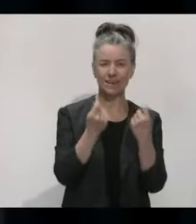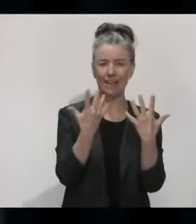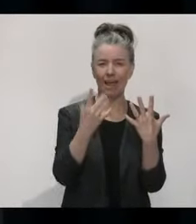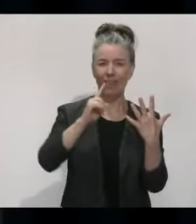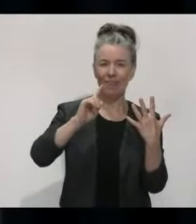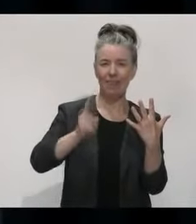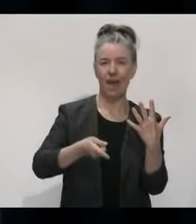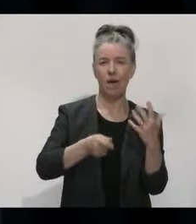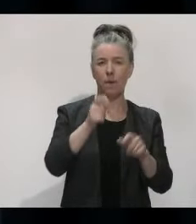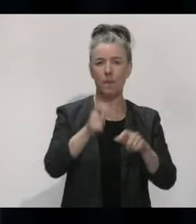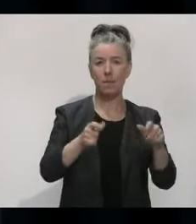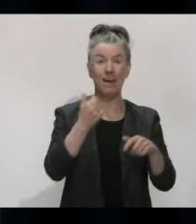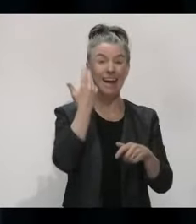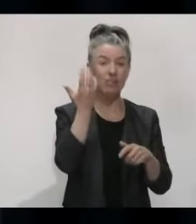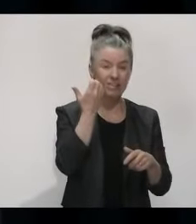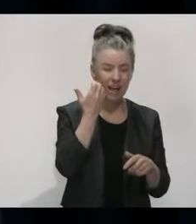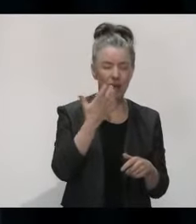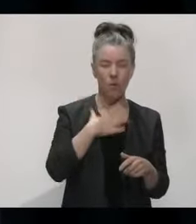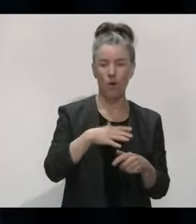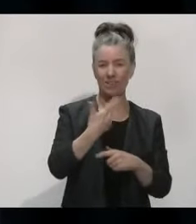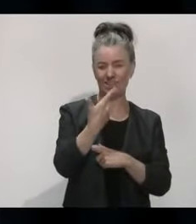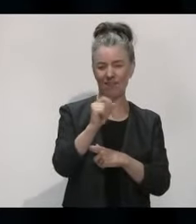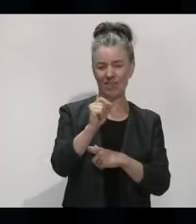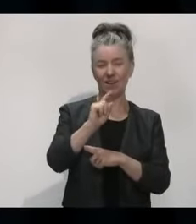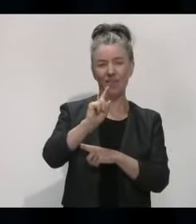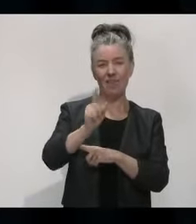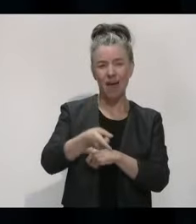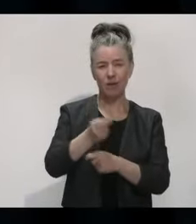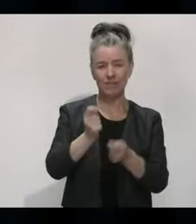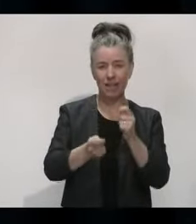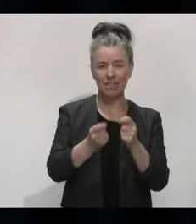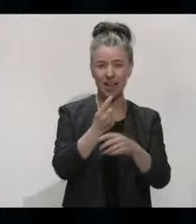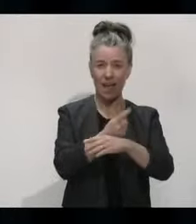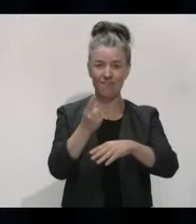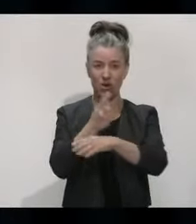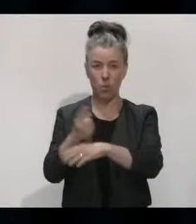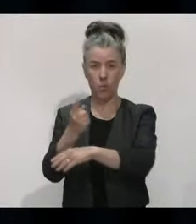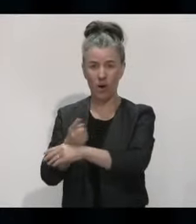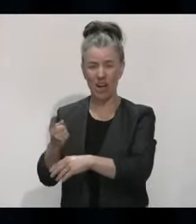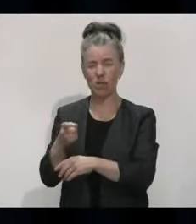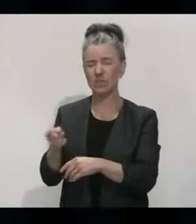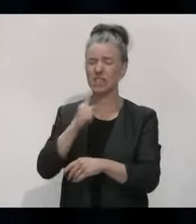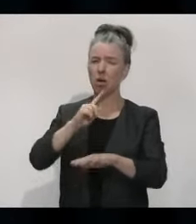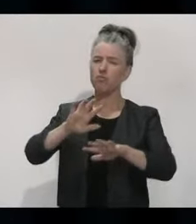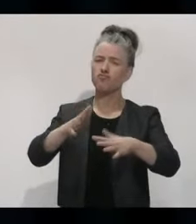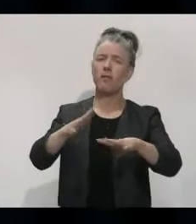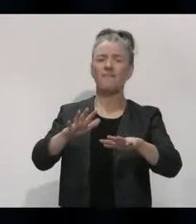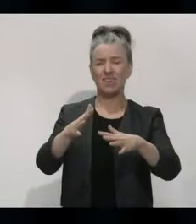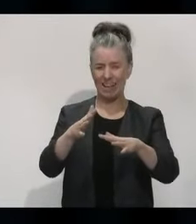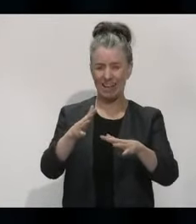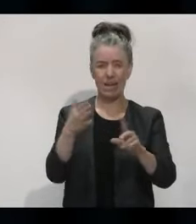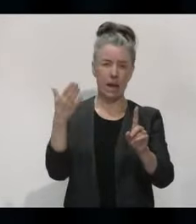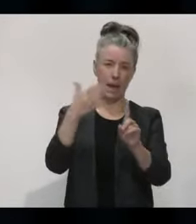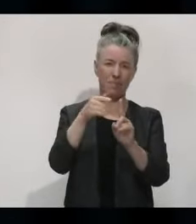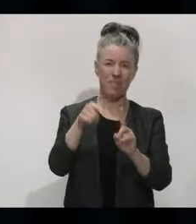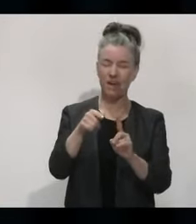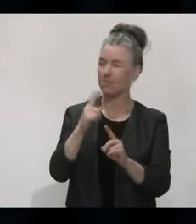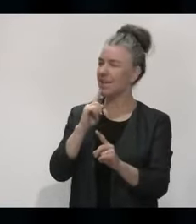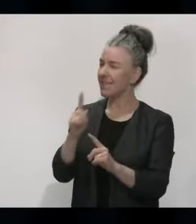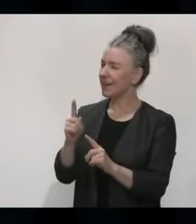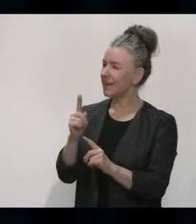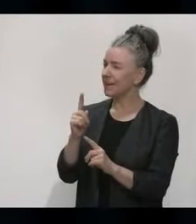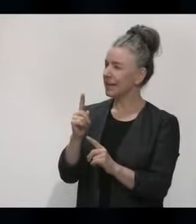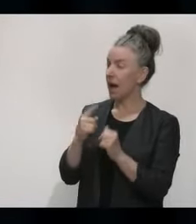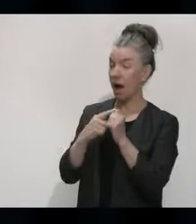and looking to have 70,000 over seven days, you said that those targets were more or less. I think it was about 67